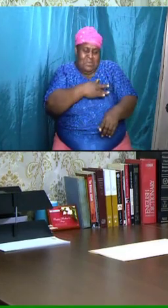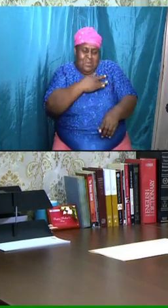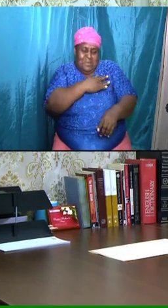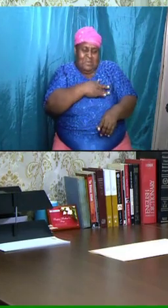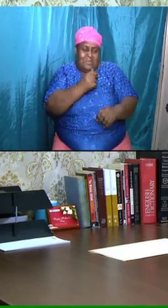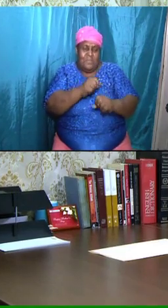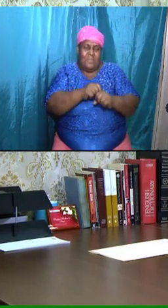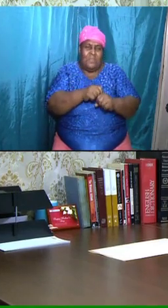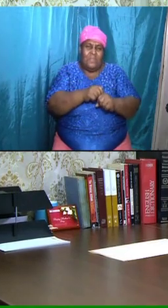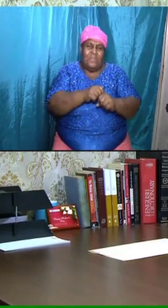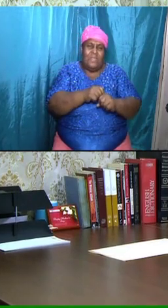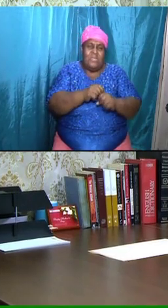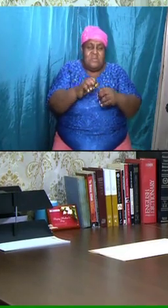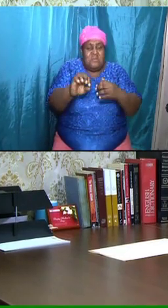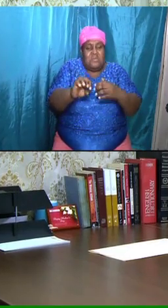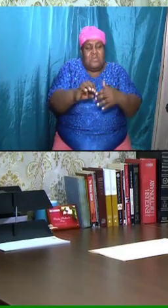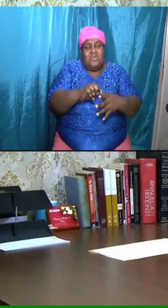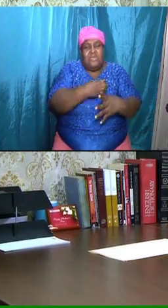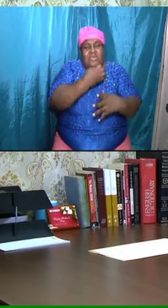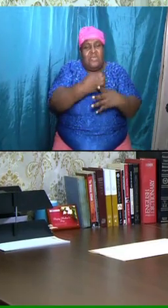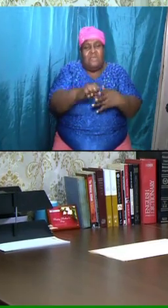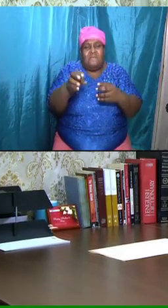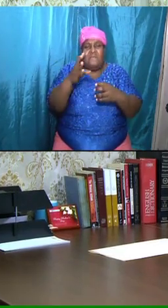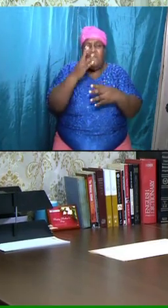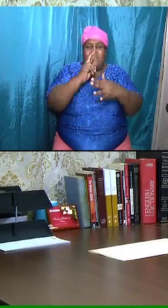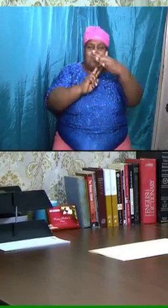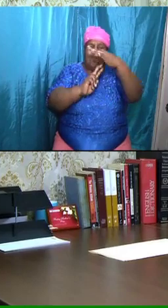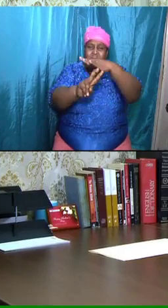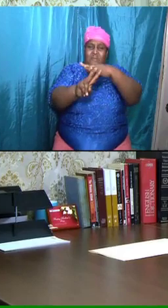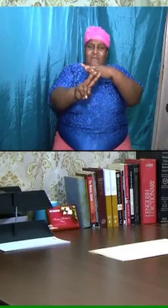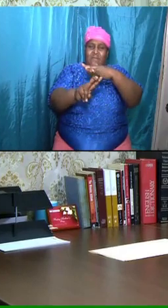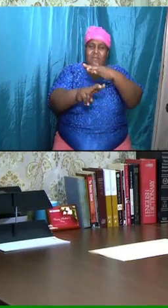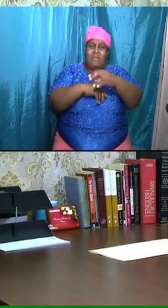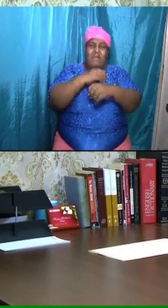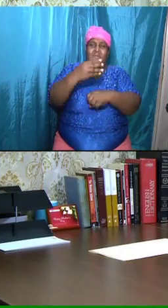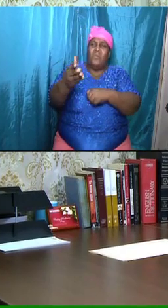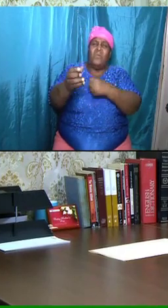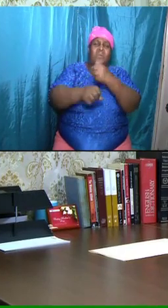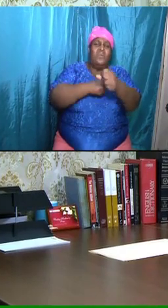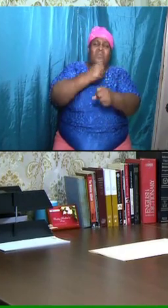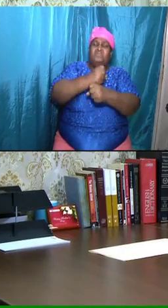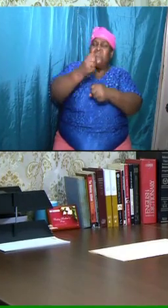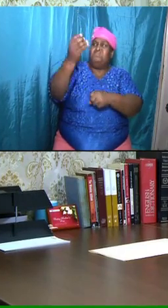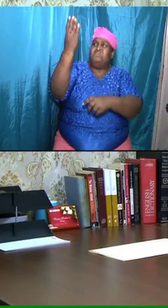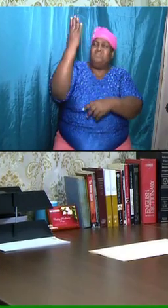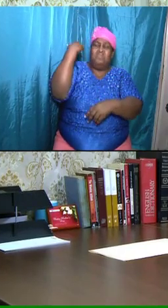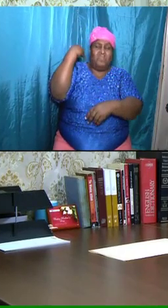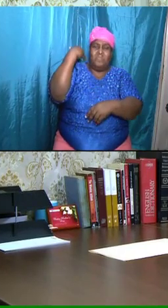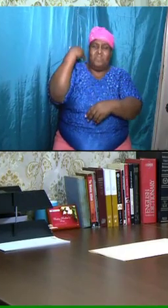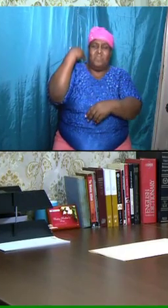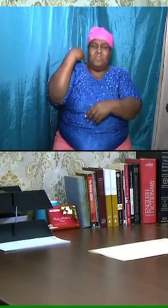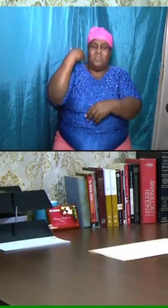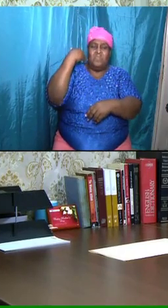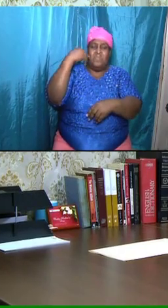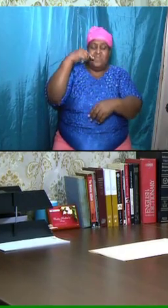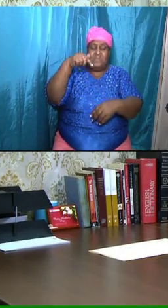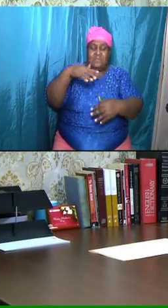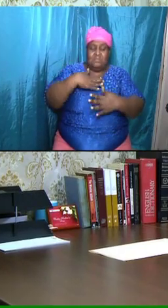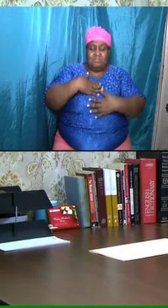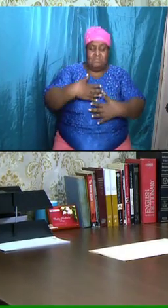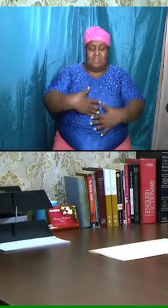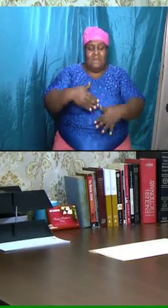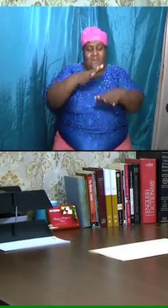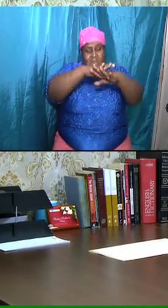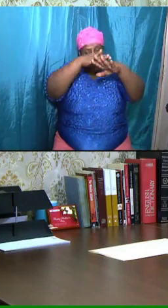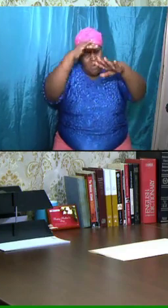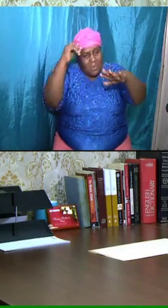have a sense of who this body of called out believers were. However, they did not